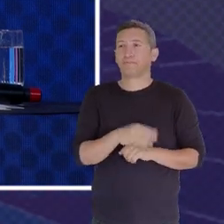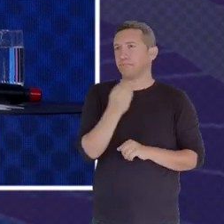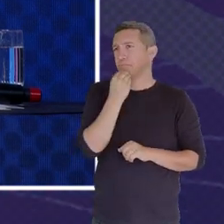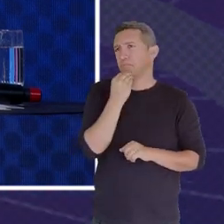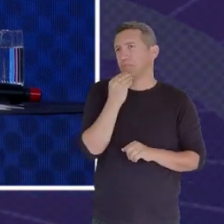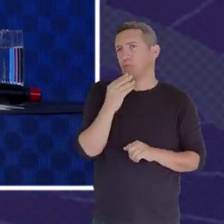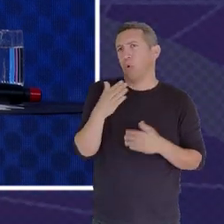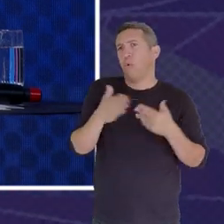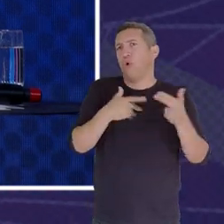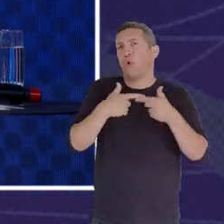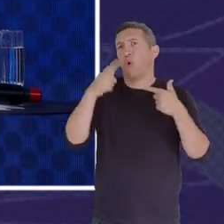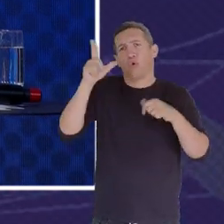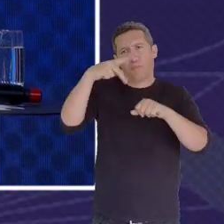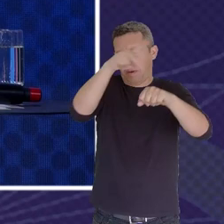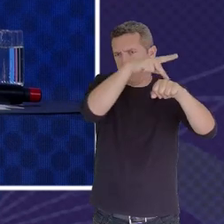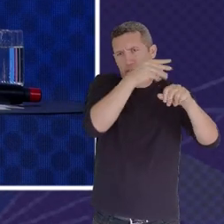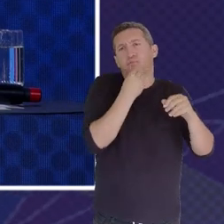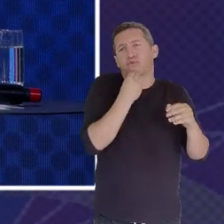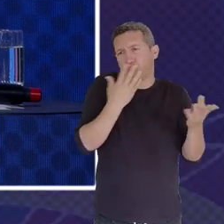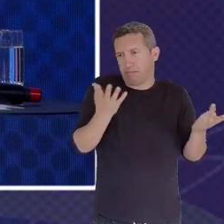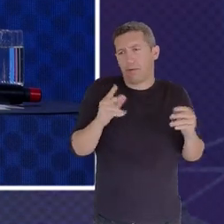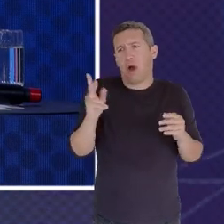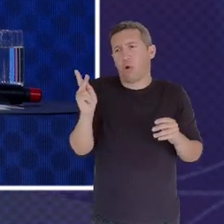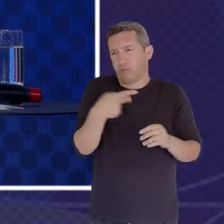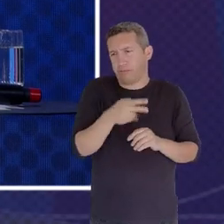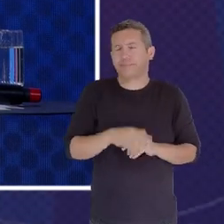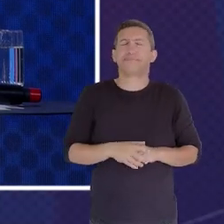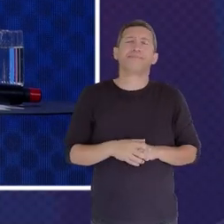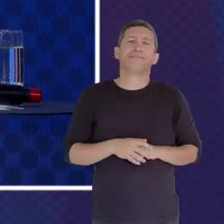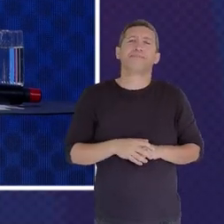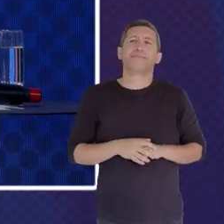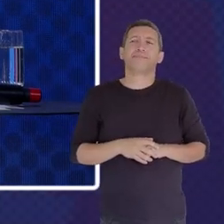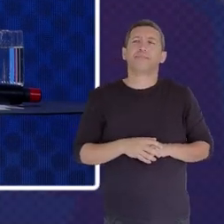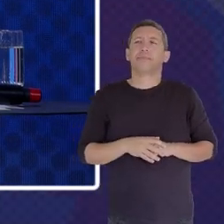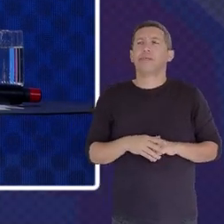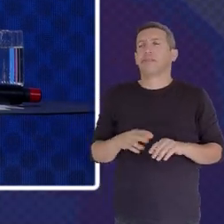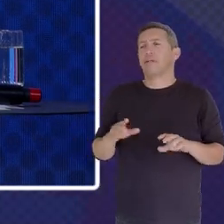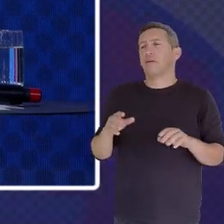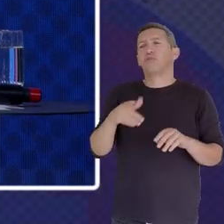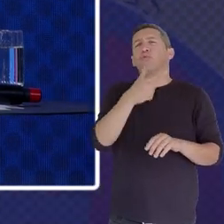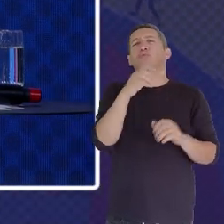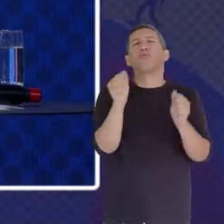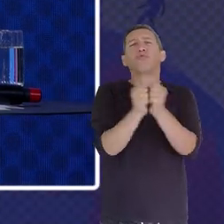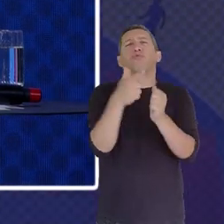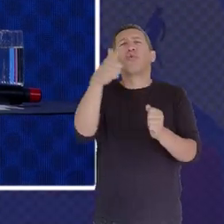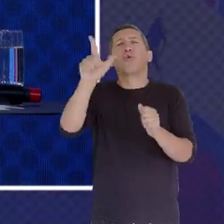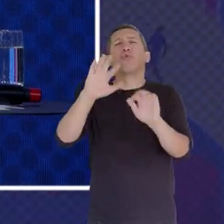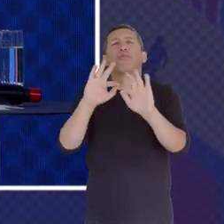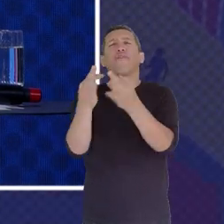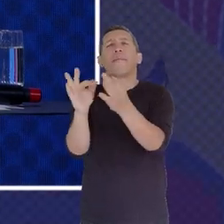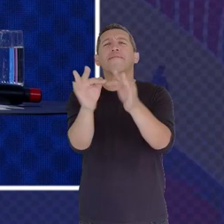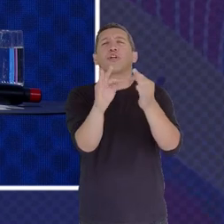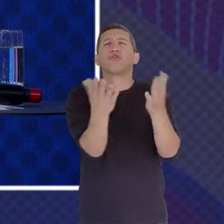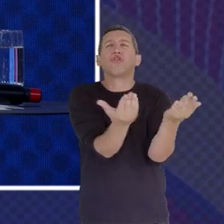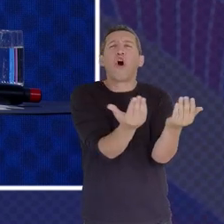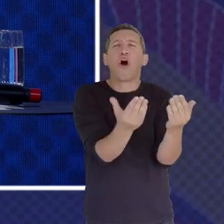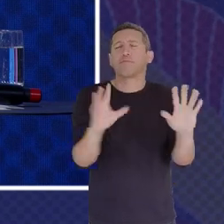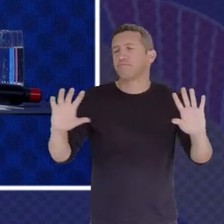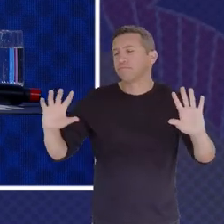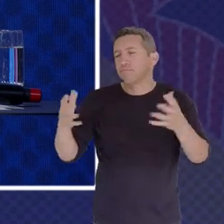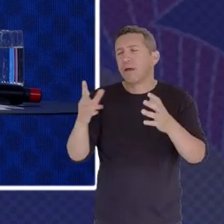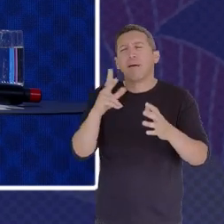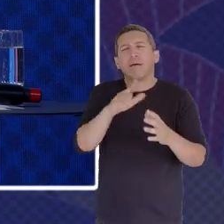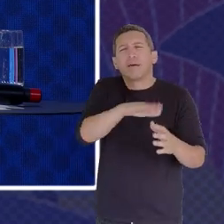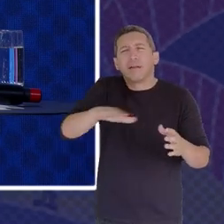And They Were Spending Time With Other Young Families Young Children Their Parents Of Young Children And I